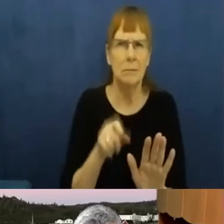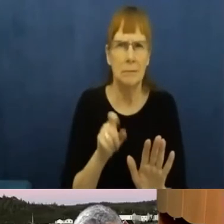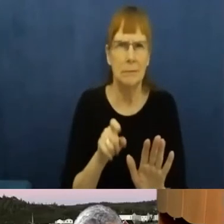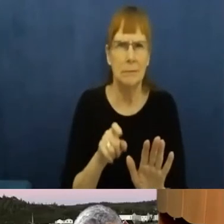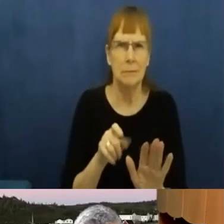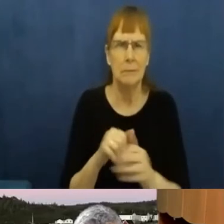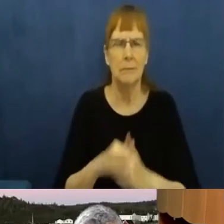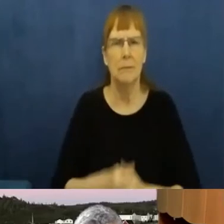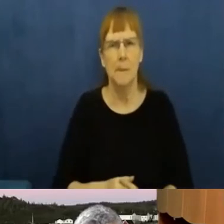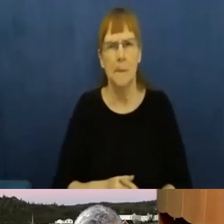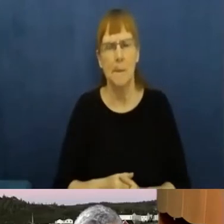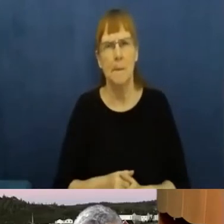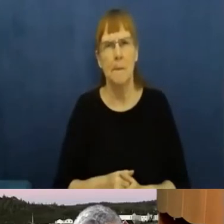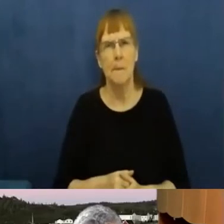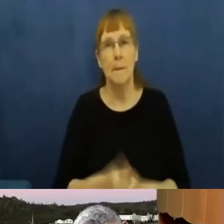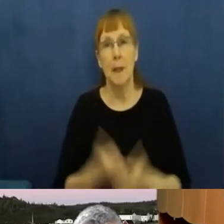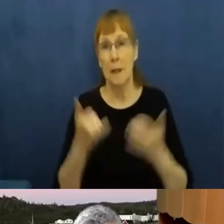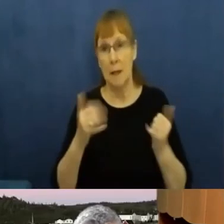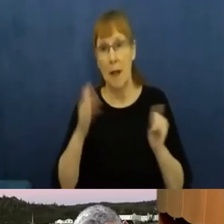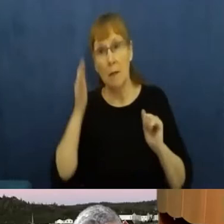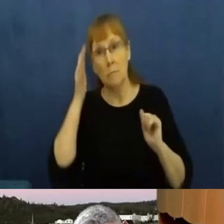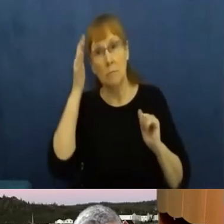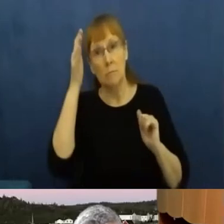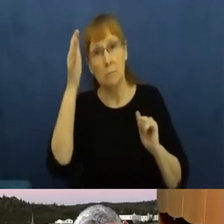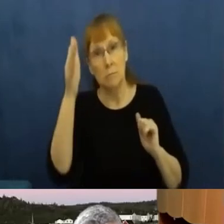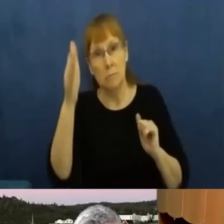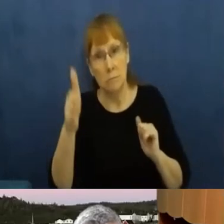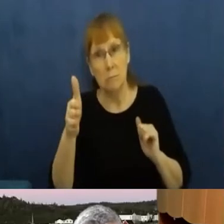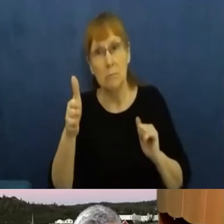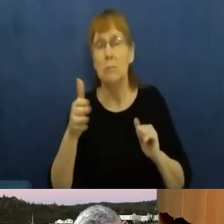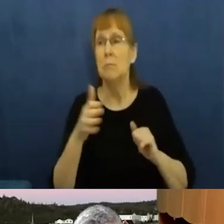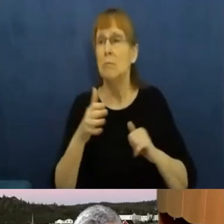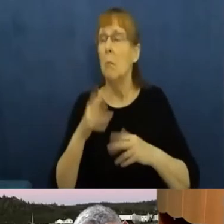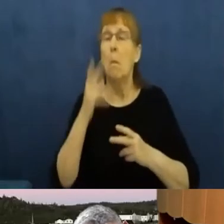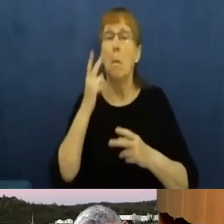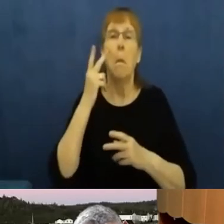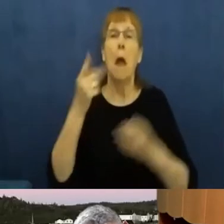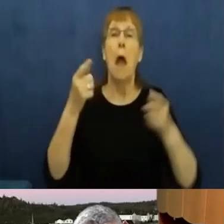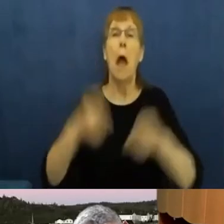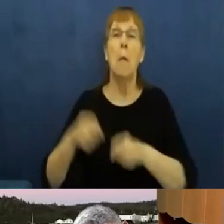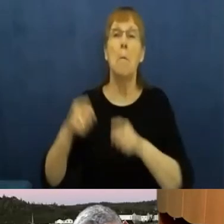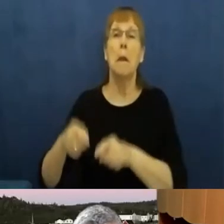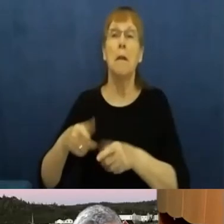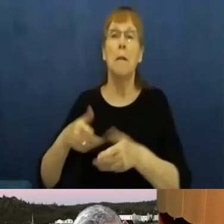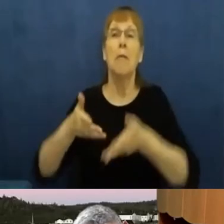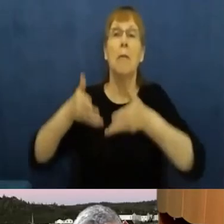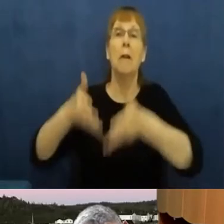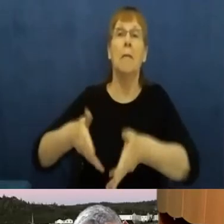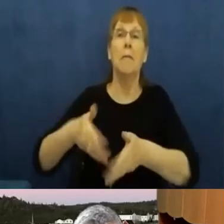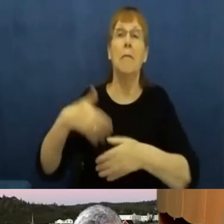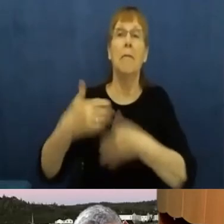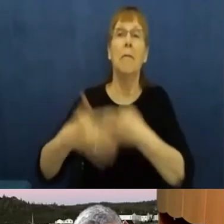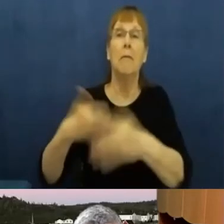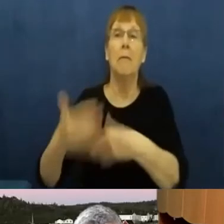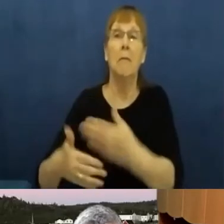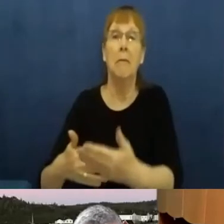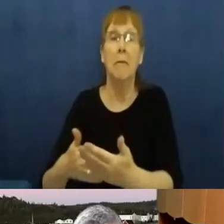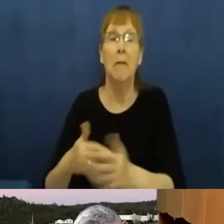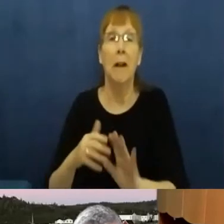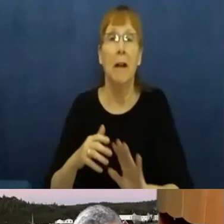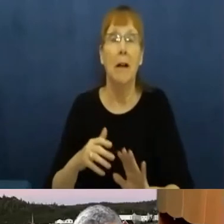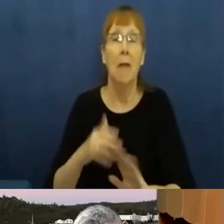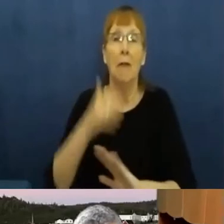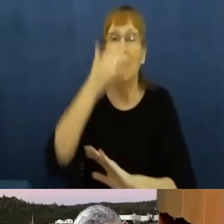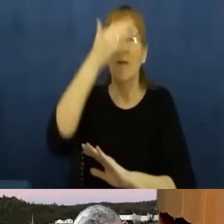unthinkingly into some form of normalcy, that we have a collective amnesia about